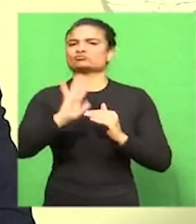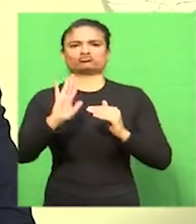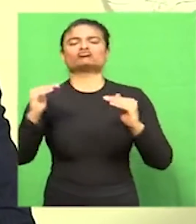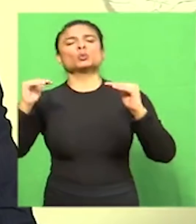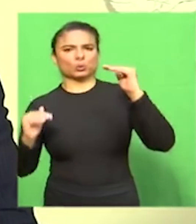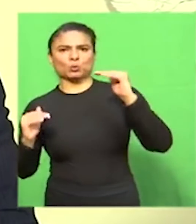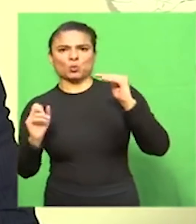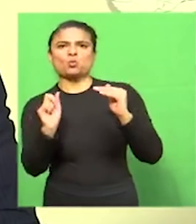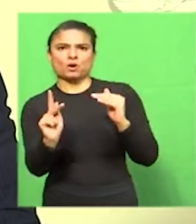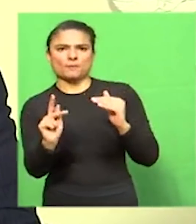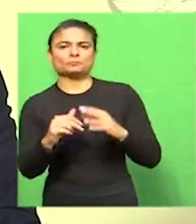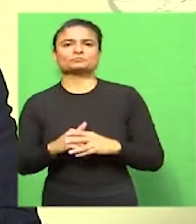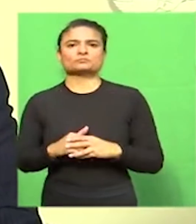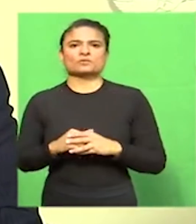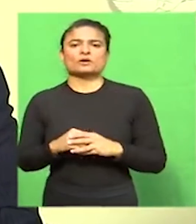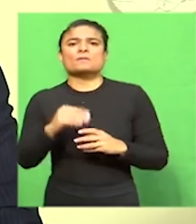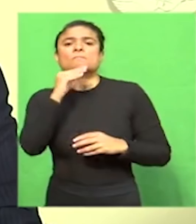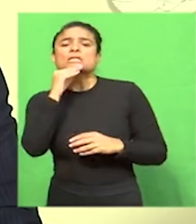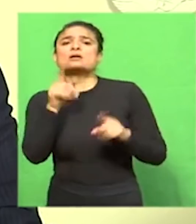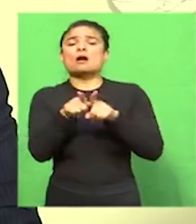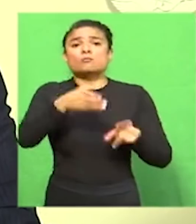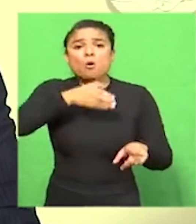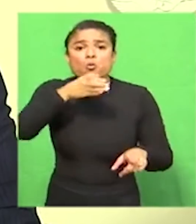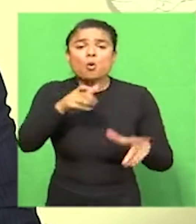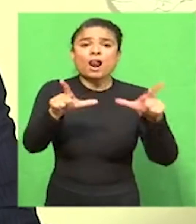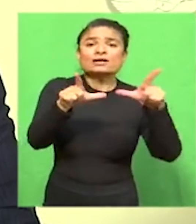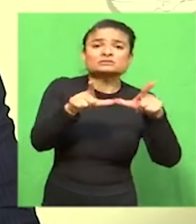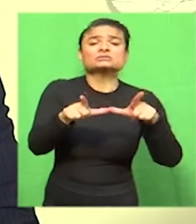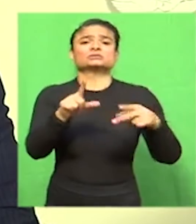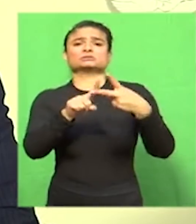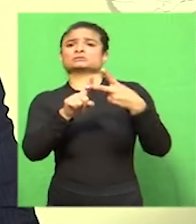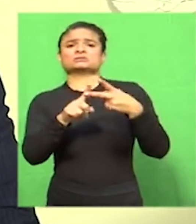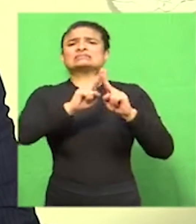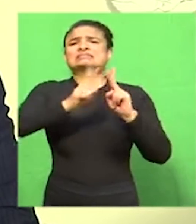months to ease the burden on the sector as it recovers.